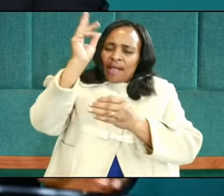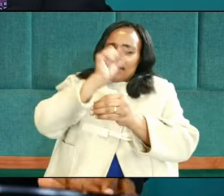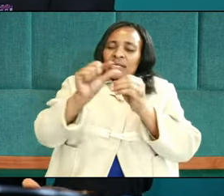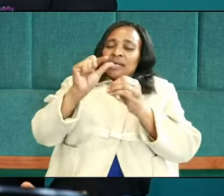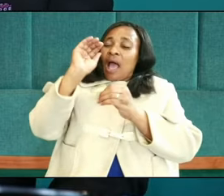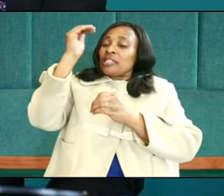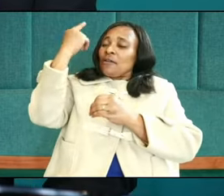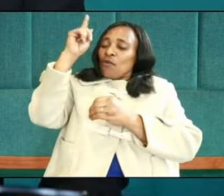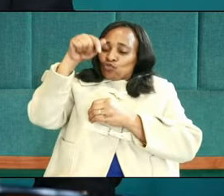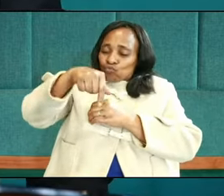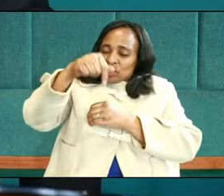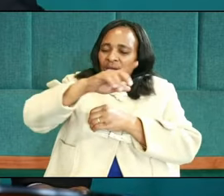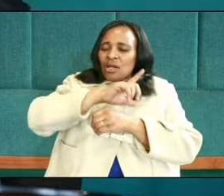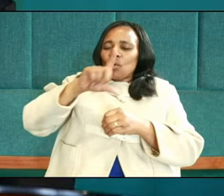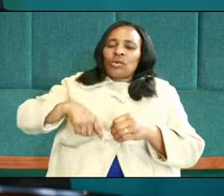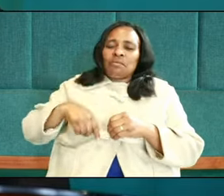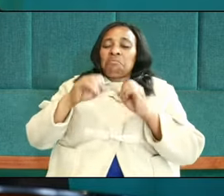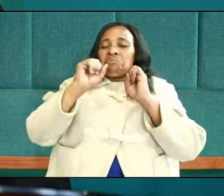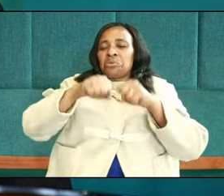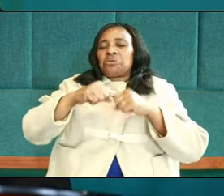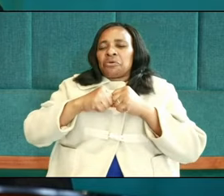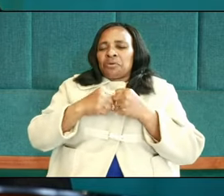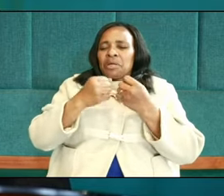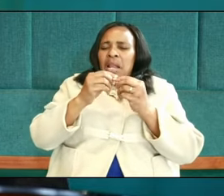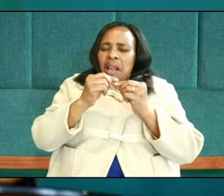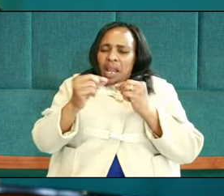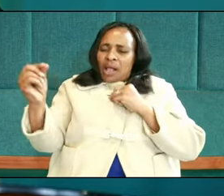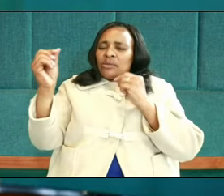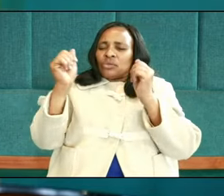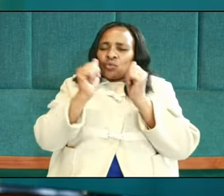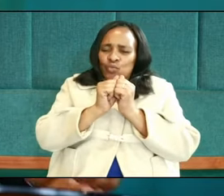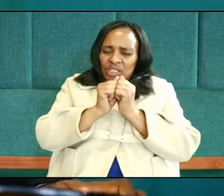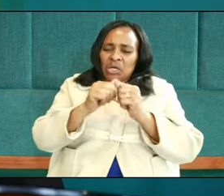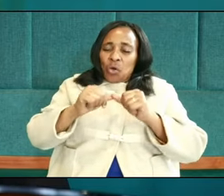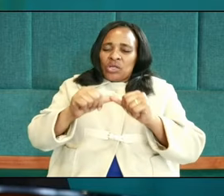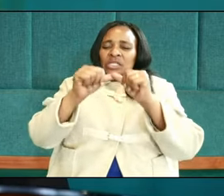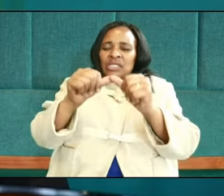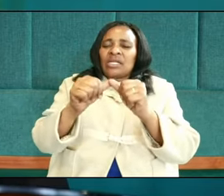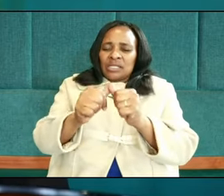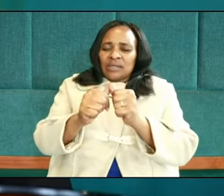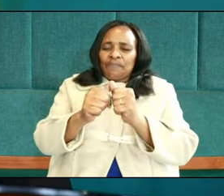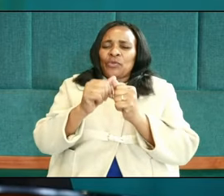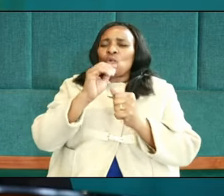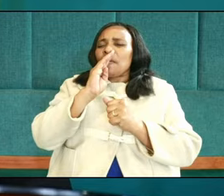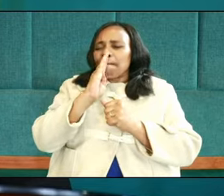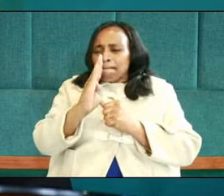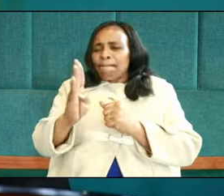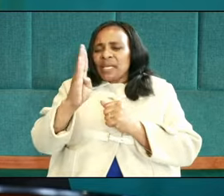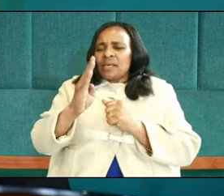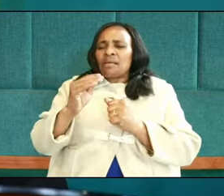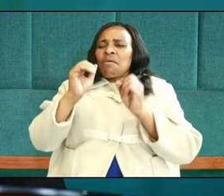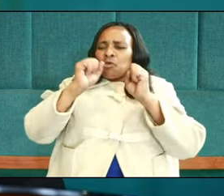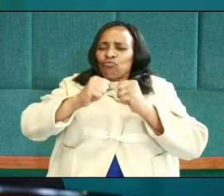for today, Lord, will be in line, and will be consistent with, and will be in